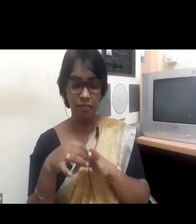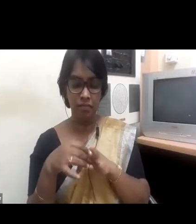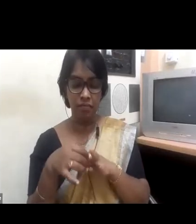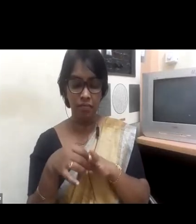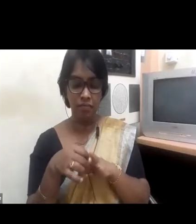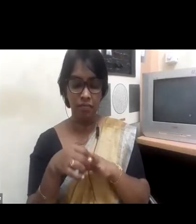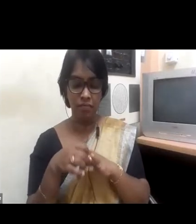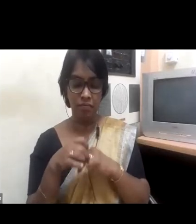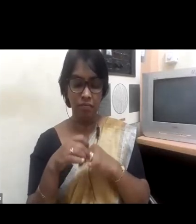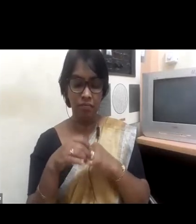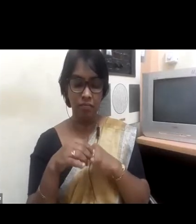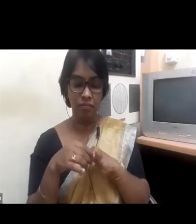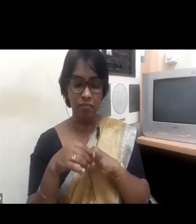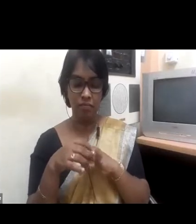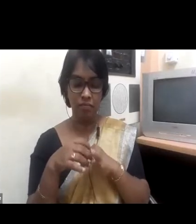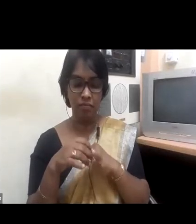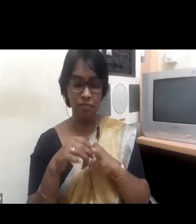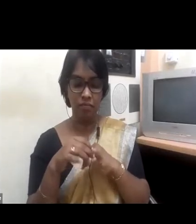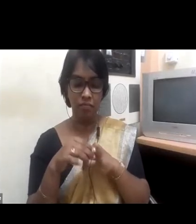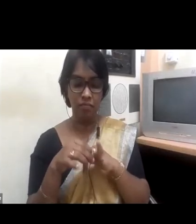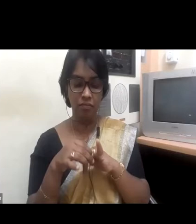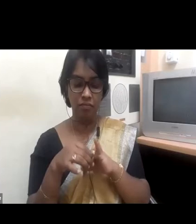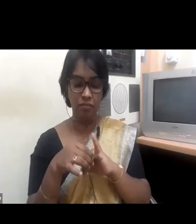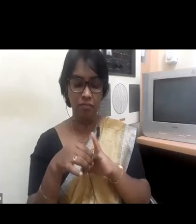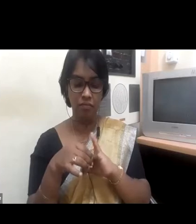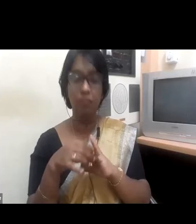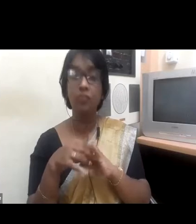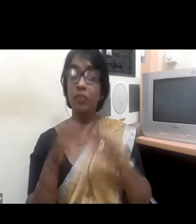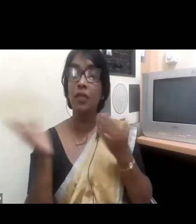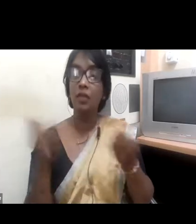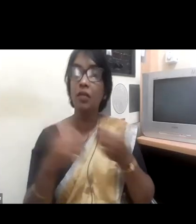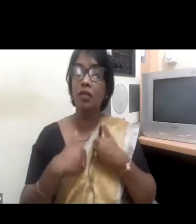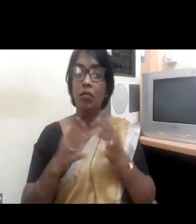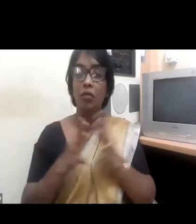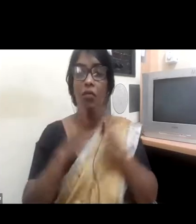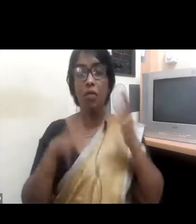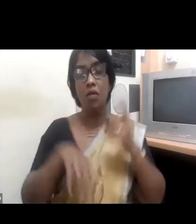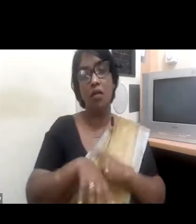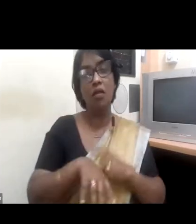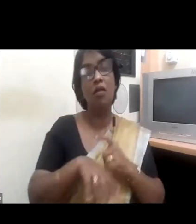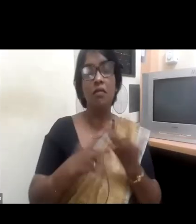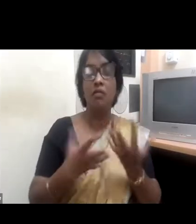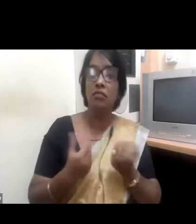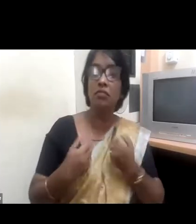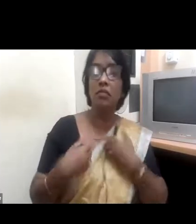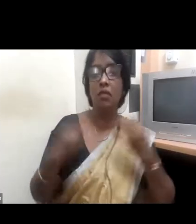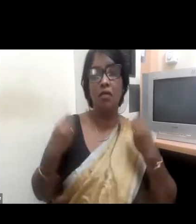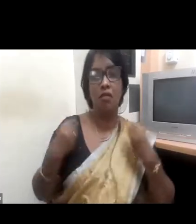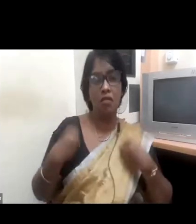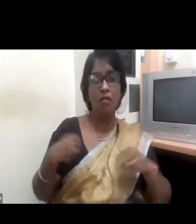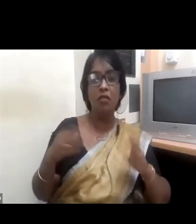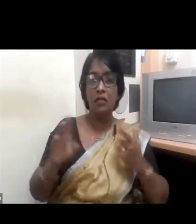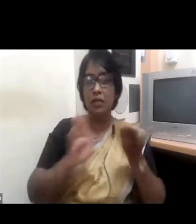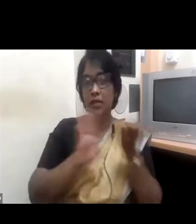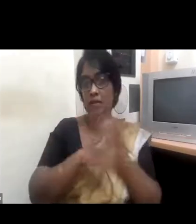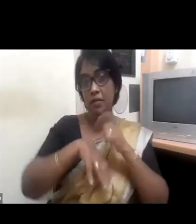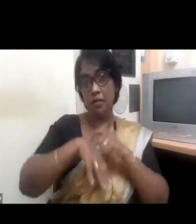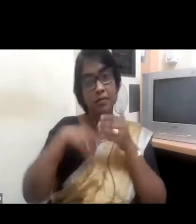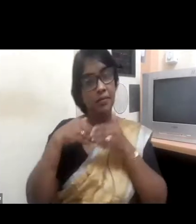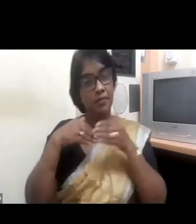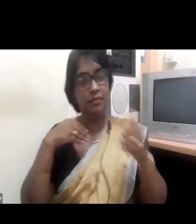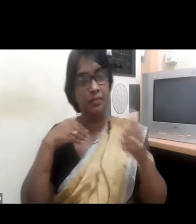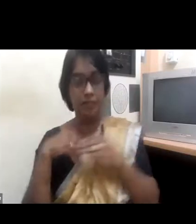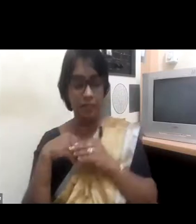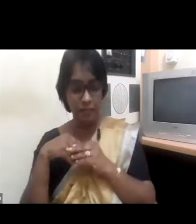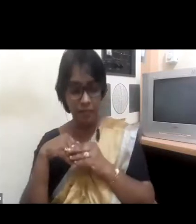opportunity because it means we're talking about something that perhaps we didn't talk about enough before, is the very unequal distribution of care burden.